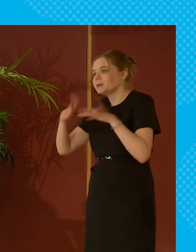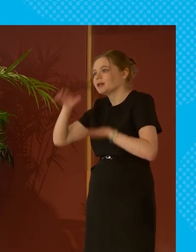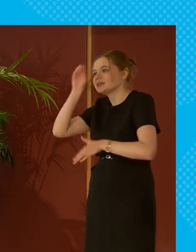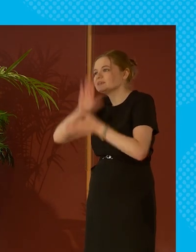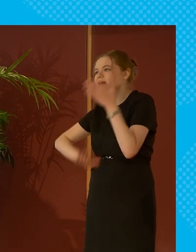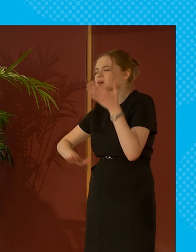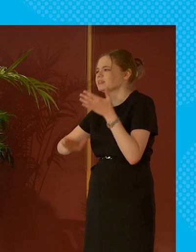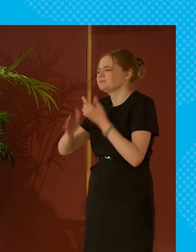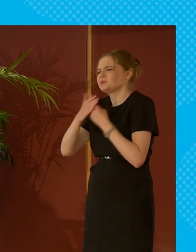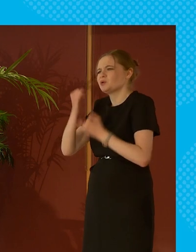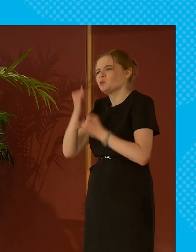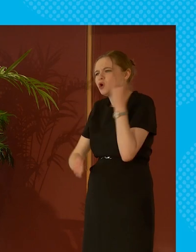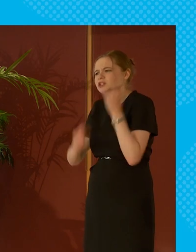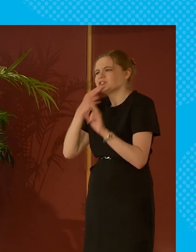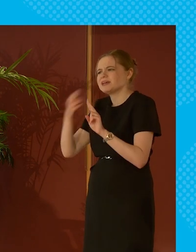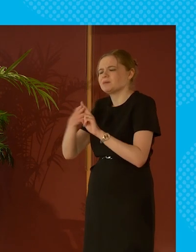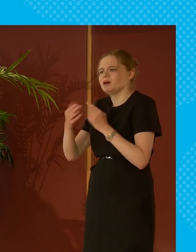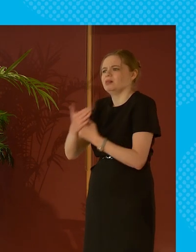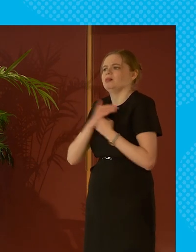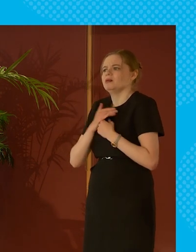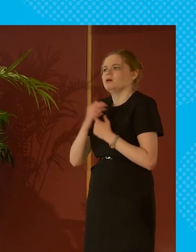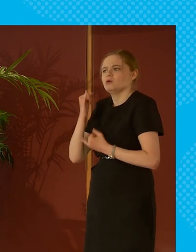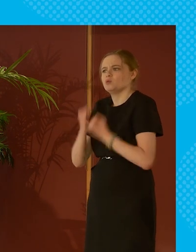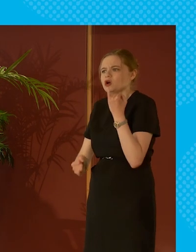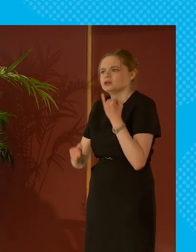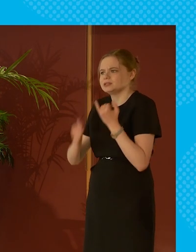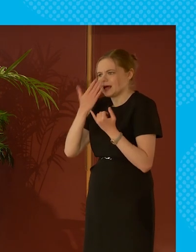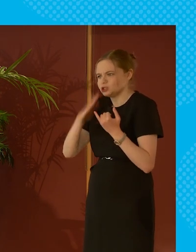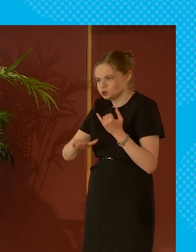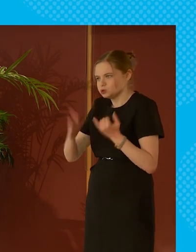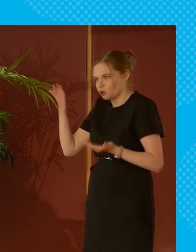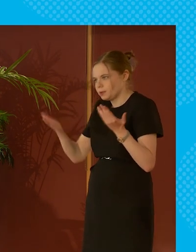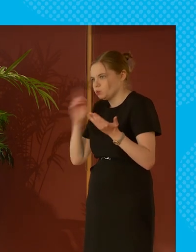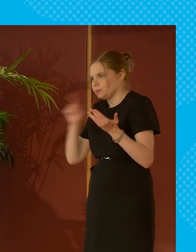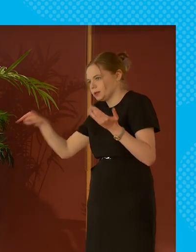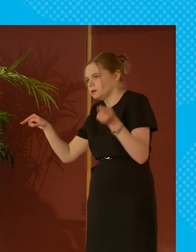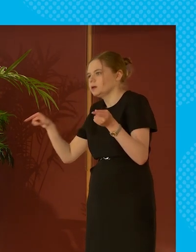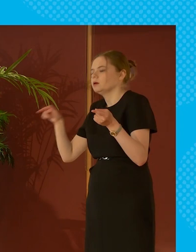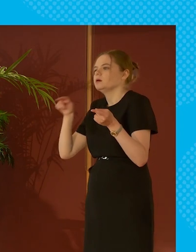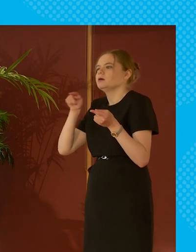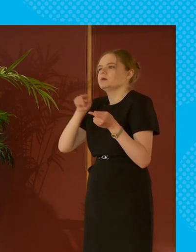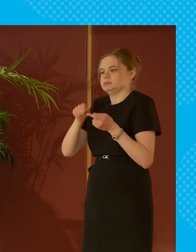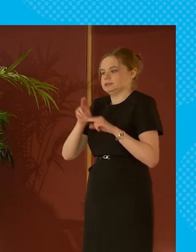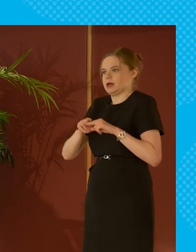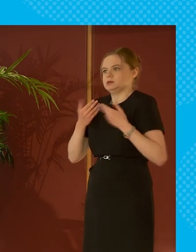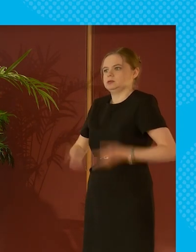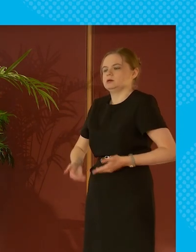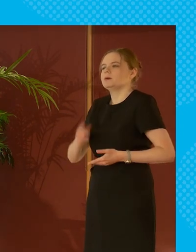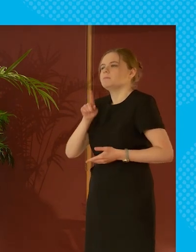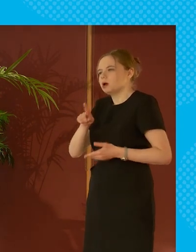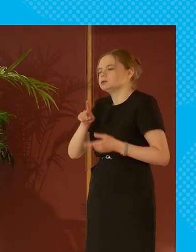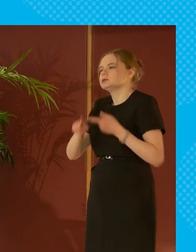in some ways worse stigma and attitudes on the one hand of being a dad